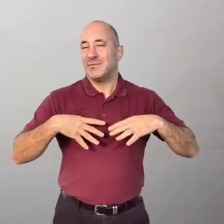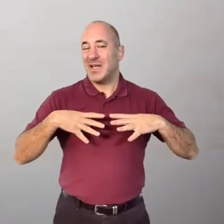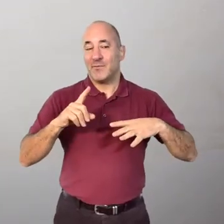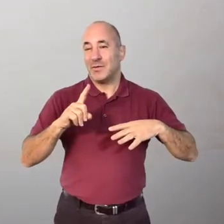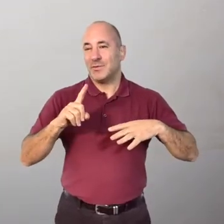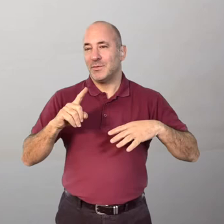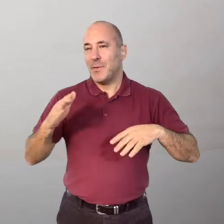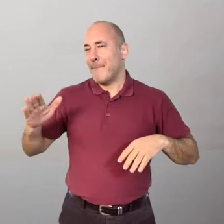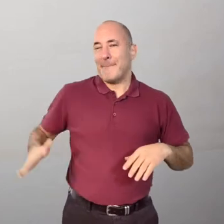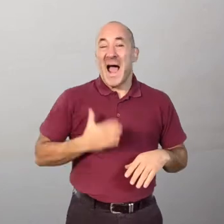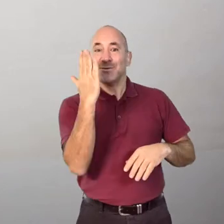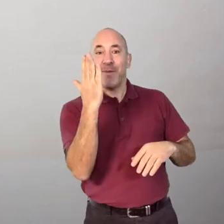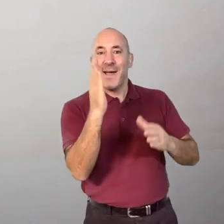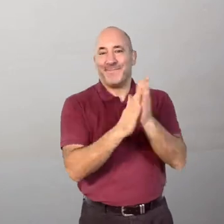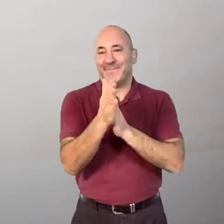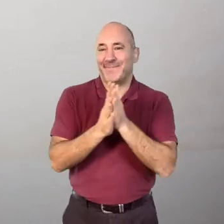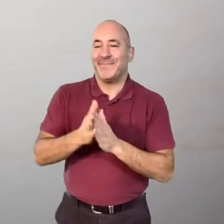time to panto.